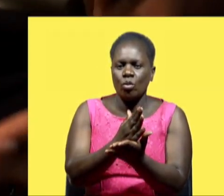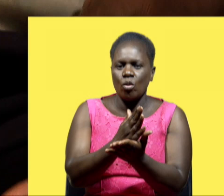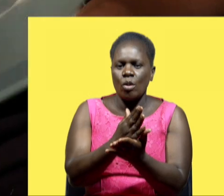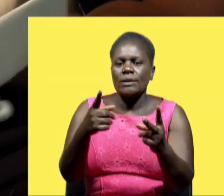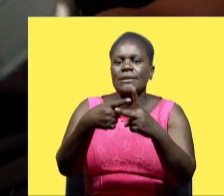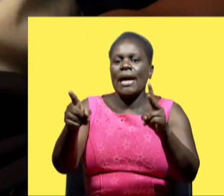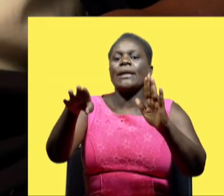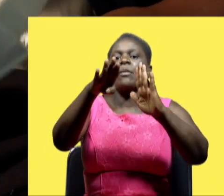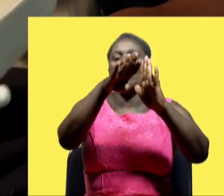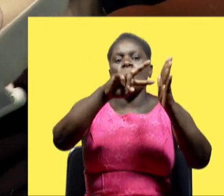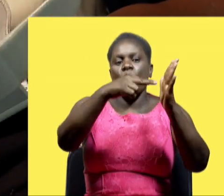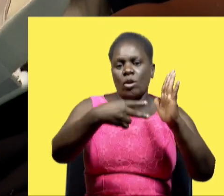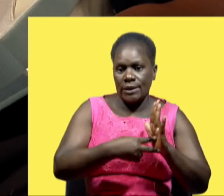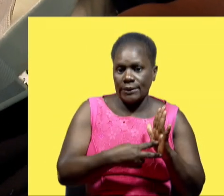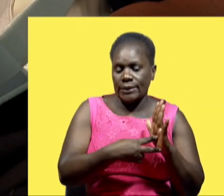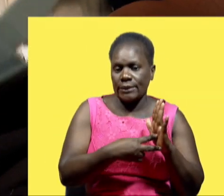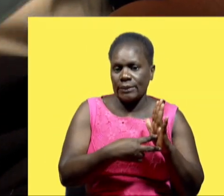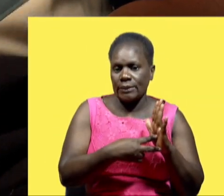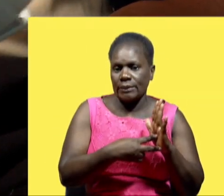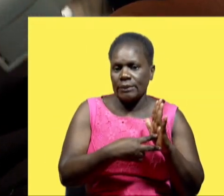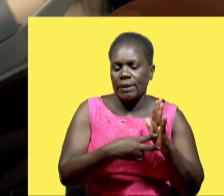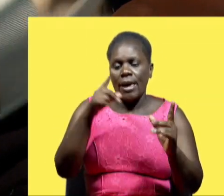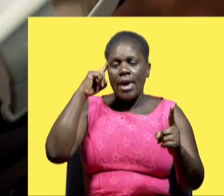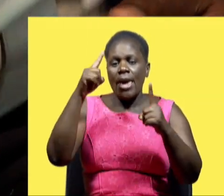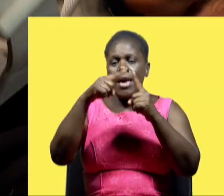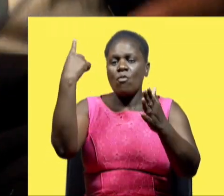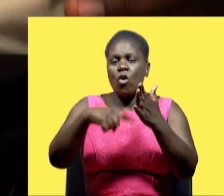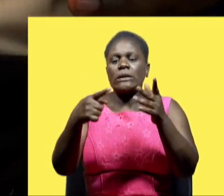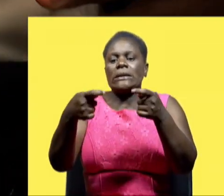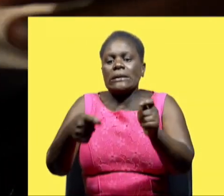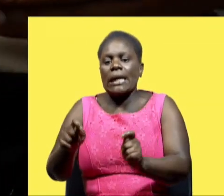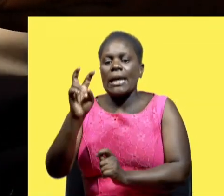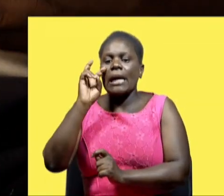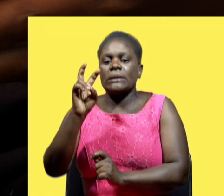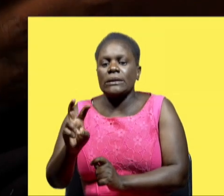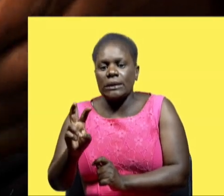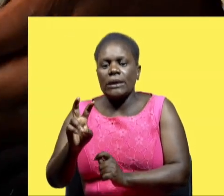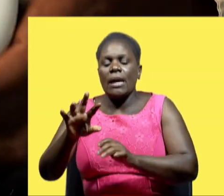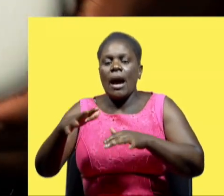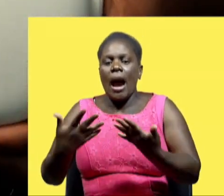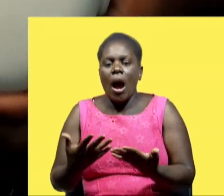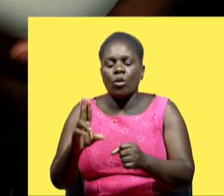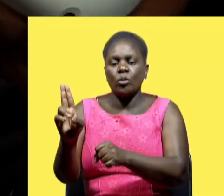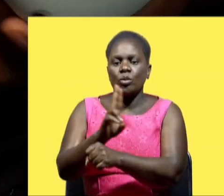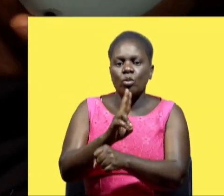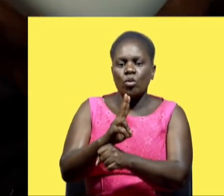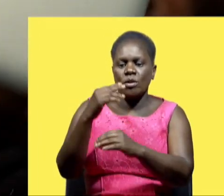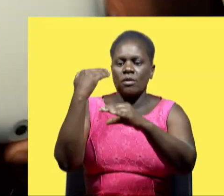pilot project so to say with the aim of testing how we can deploy